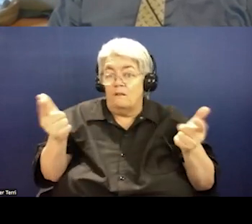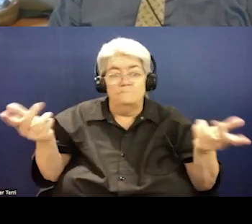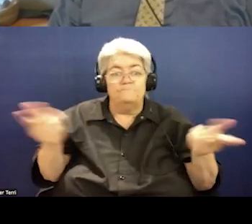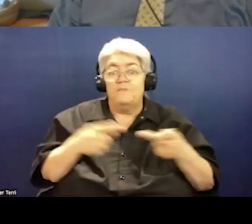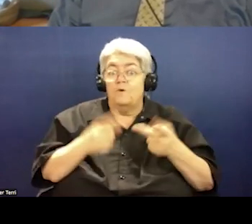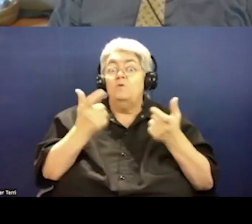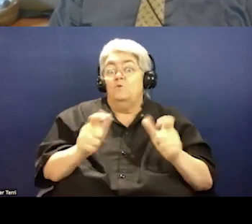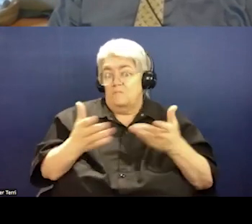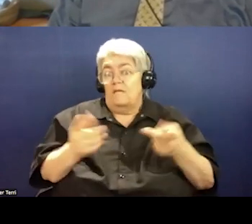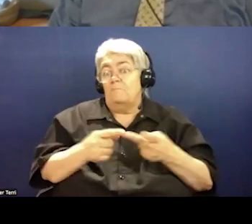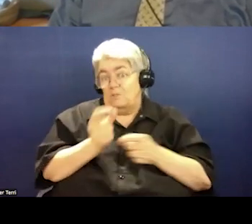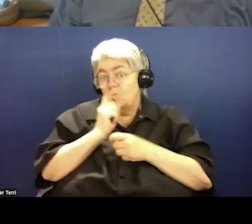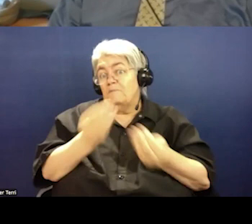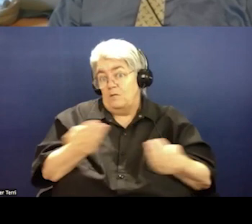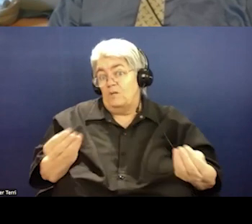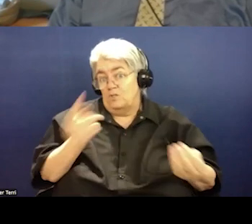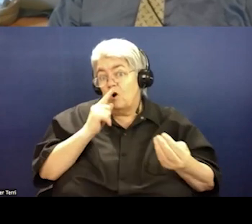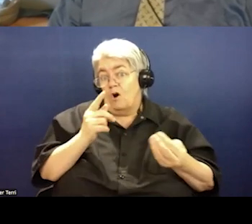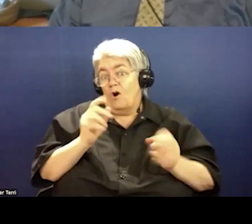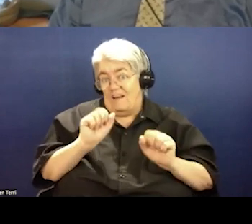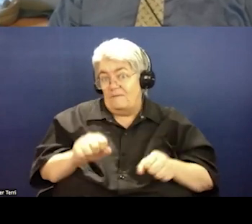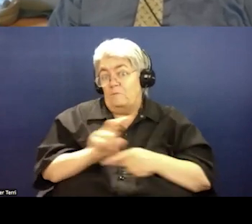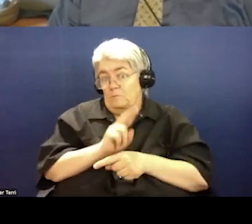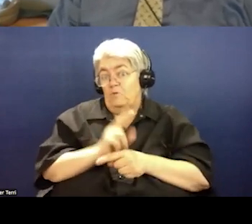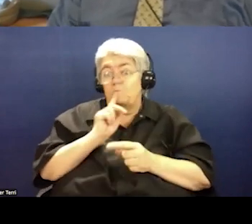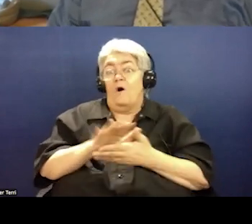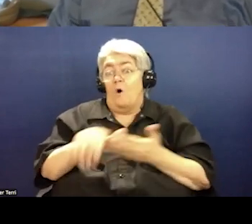Make sure your materials are accessible to all people who are going to use them.